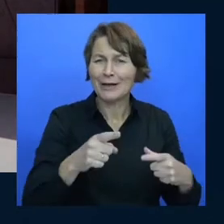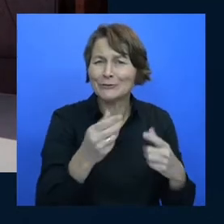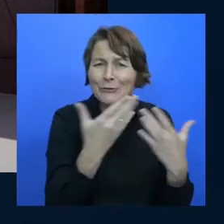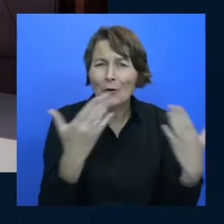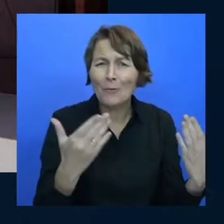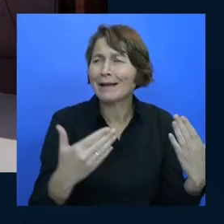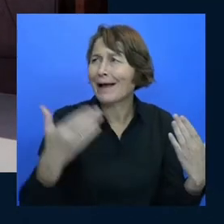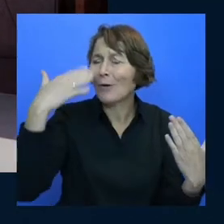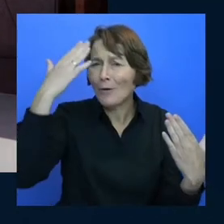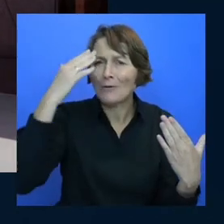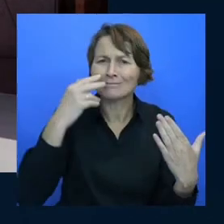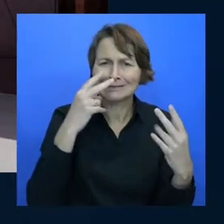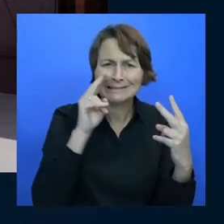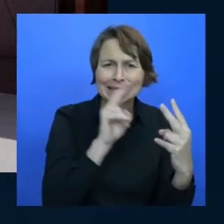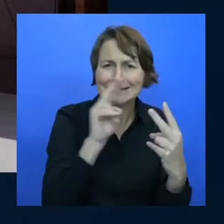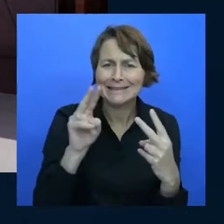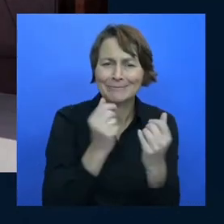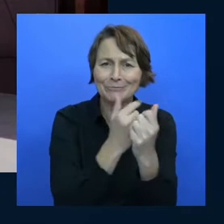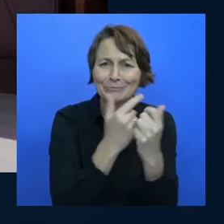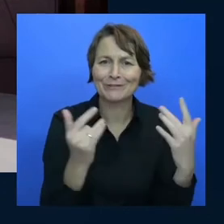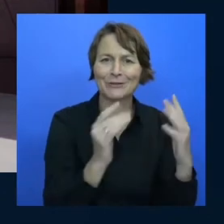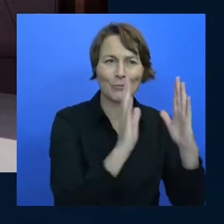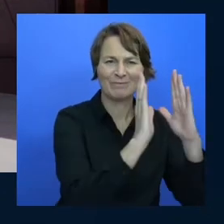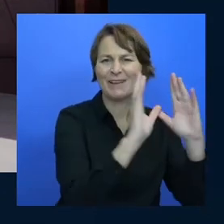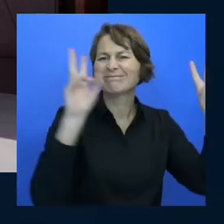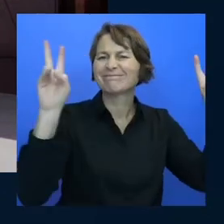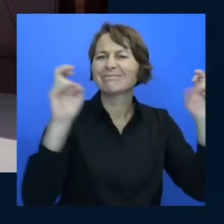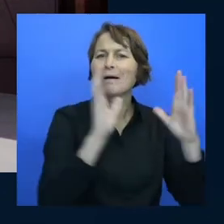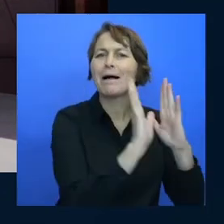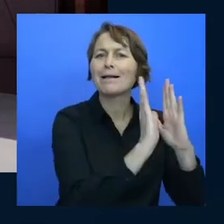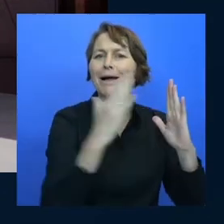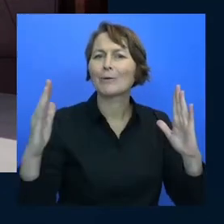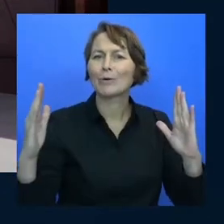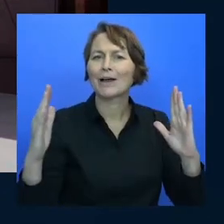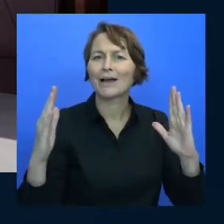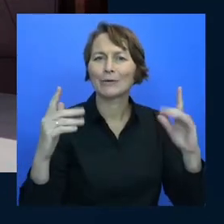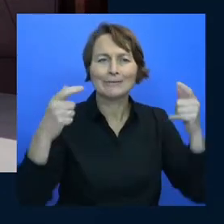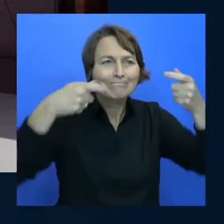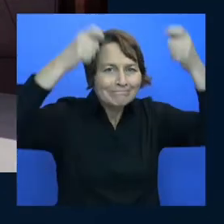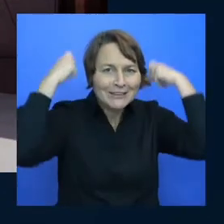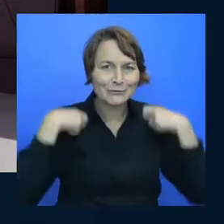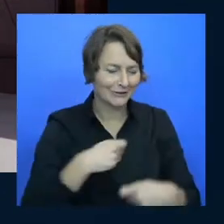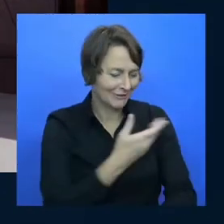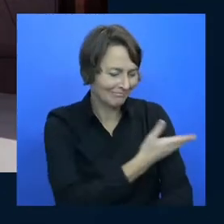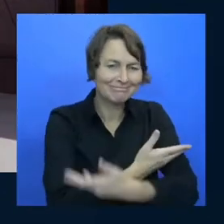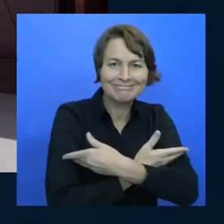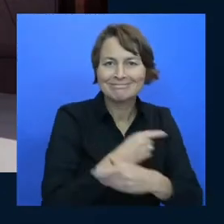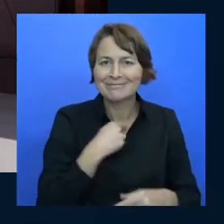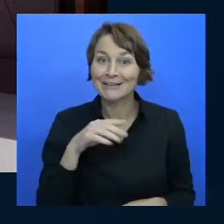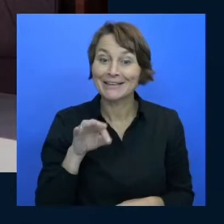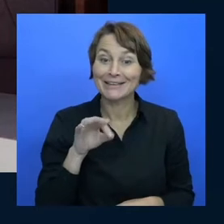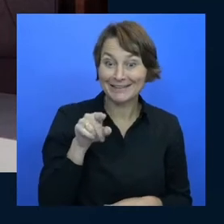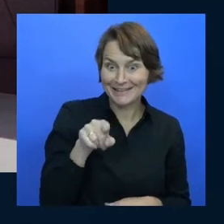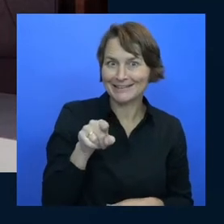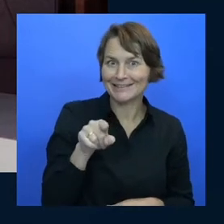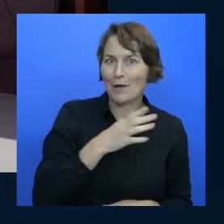really a little library of Scott t-shirts honestly that I can choose from I want this one in